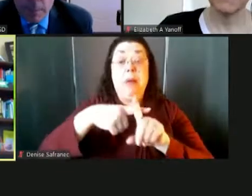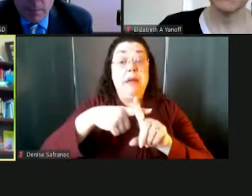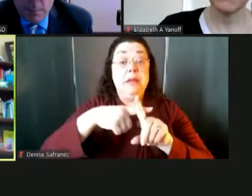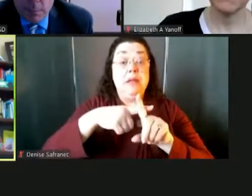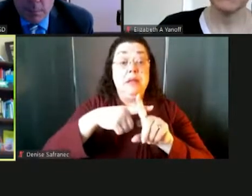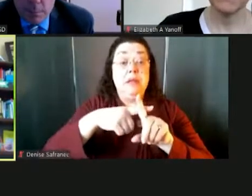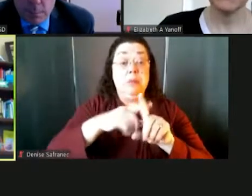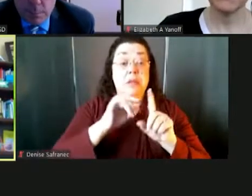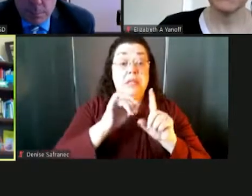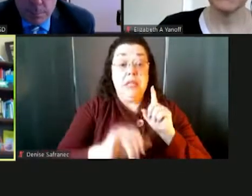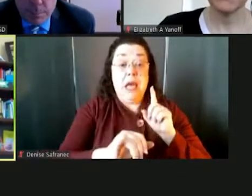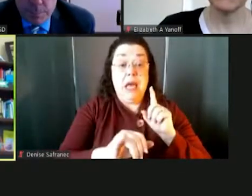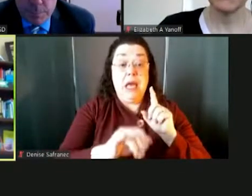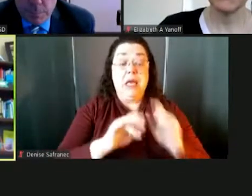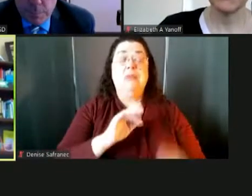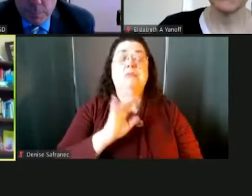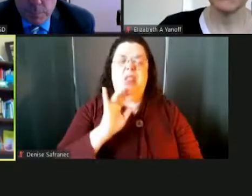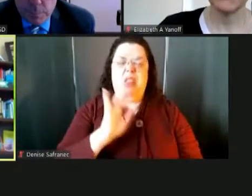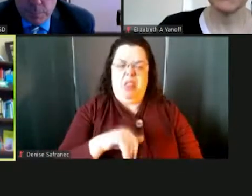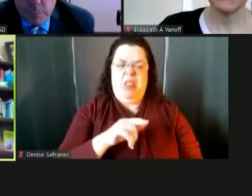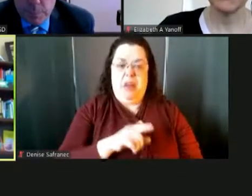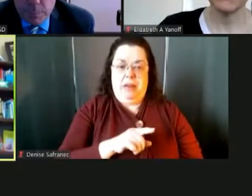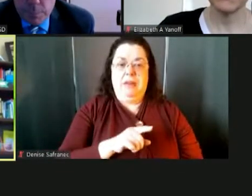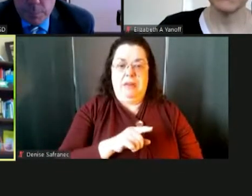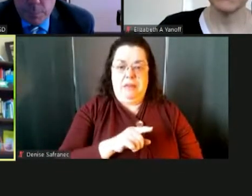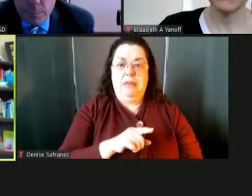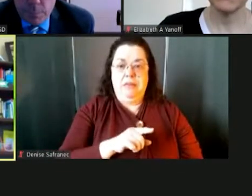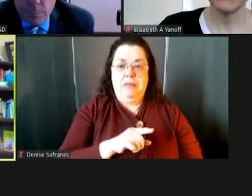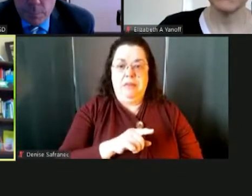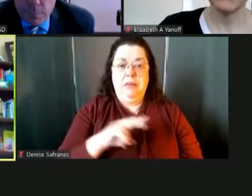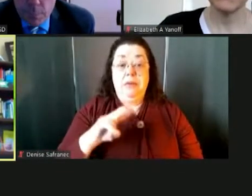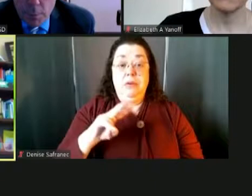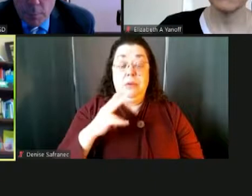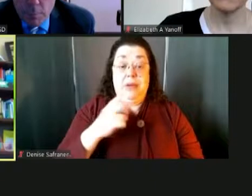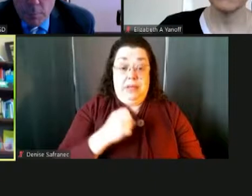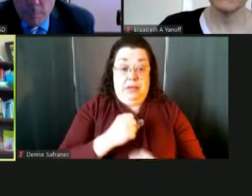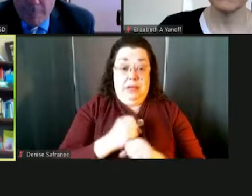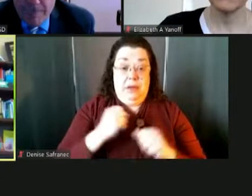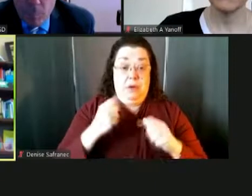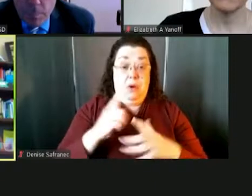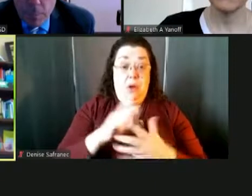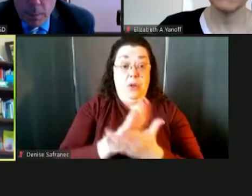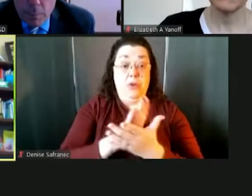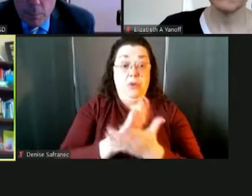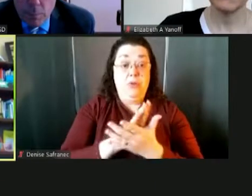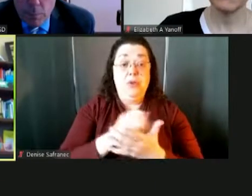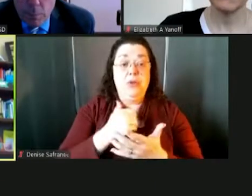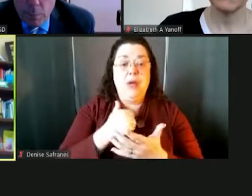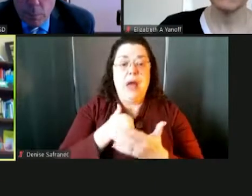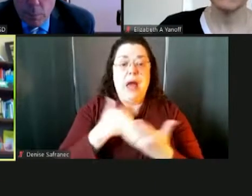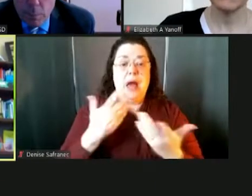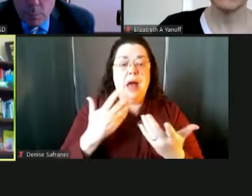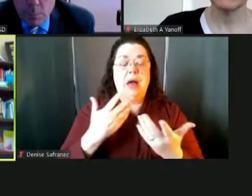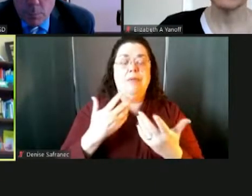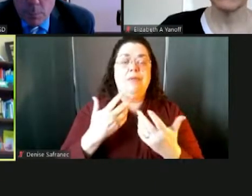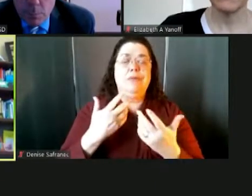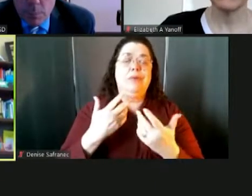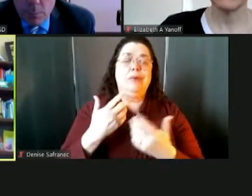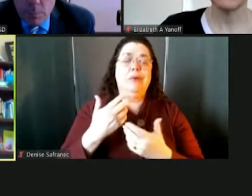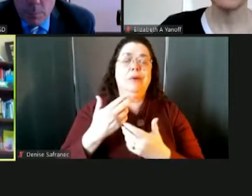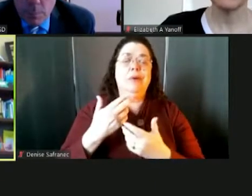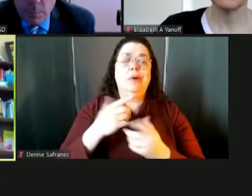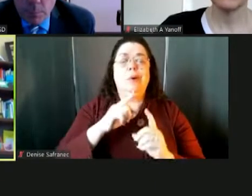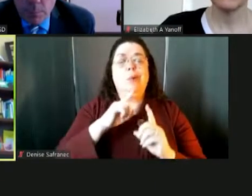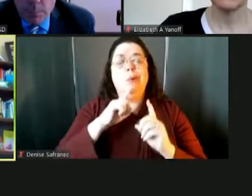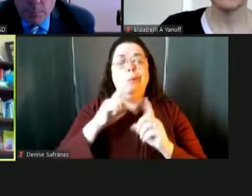Jeff just said it. Um, we have twice a year at all of our schools. Um, we have report card nights. So instead of